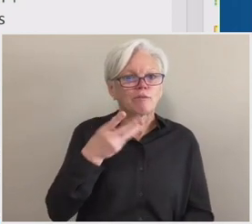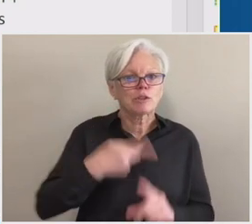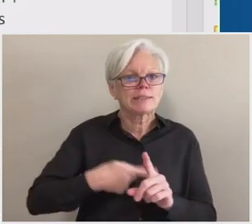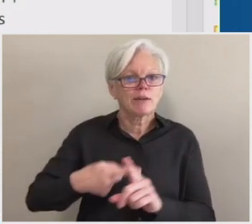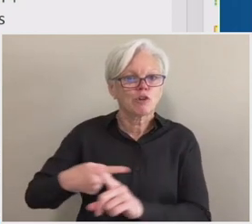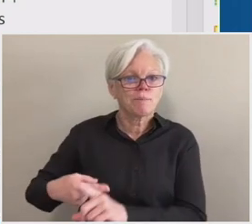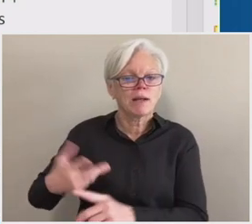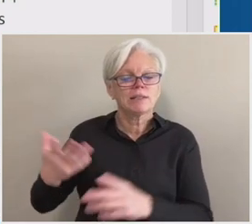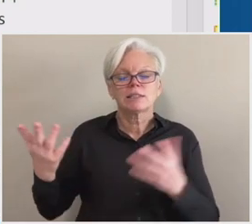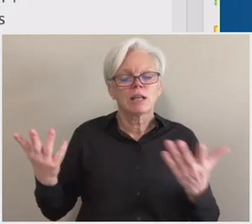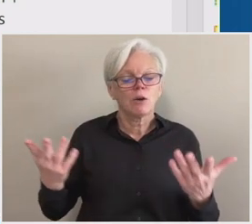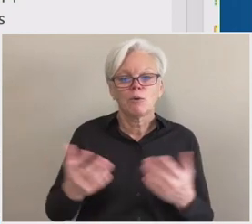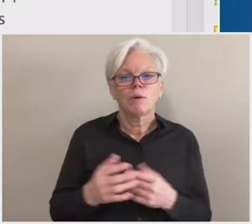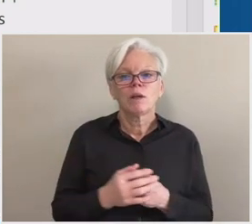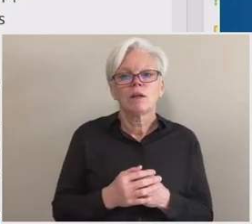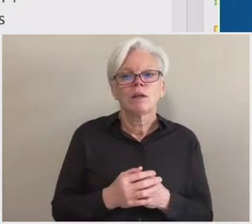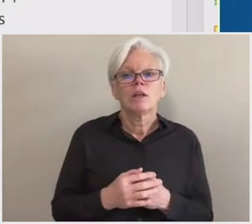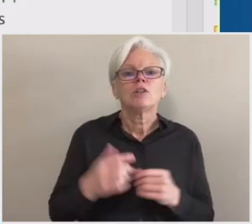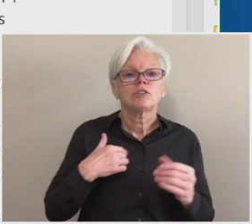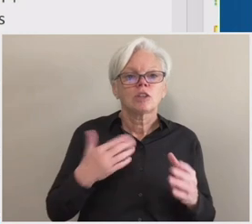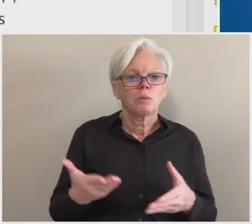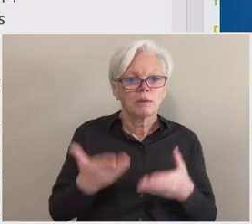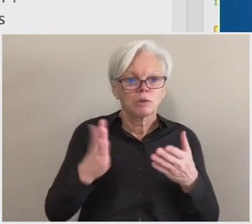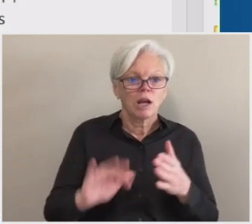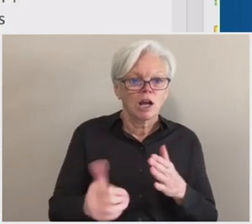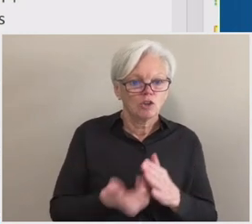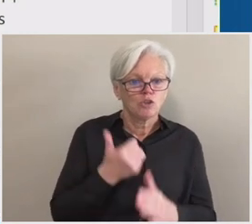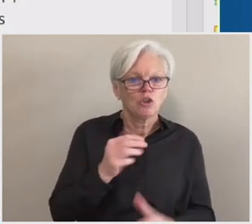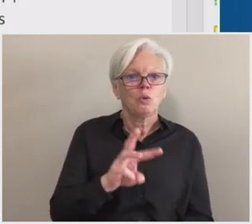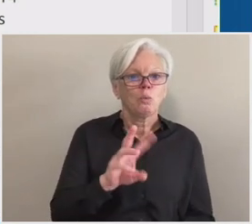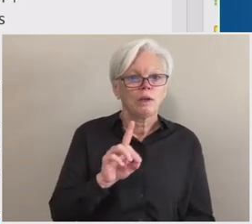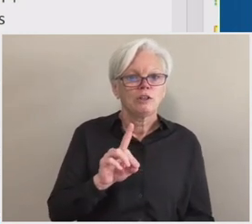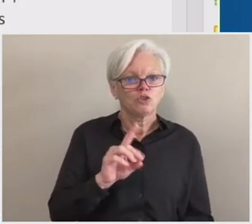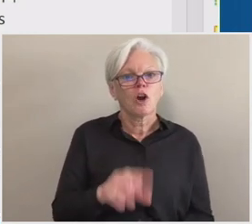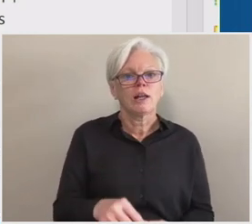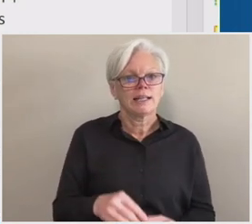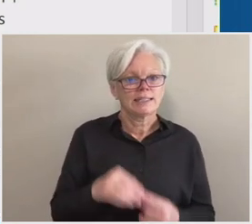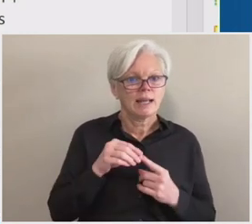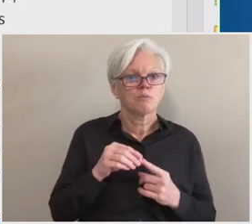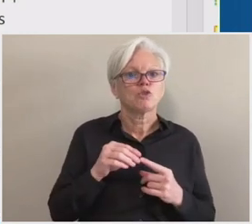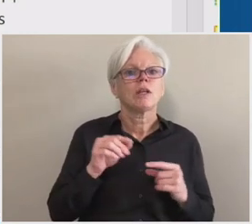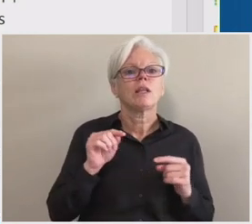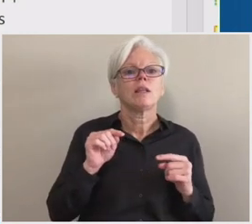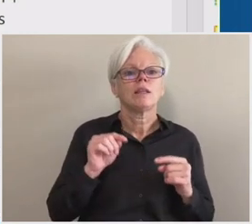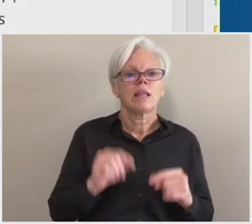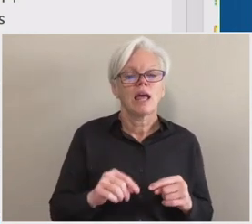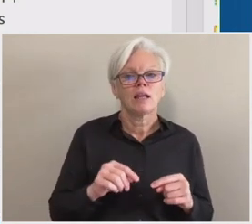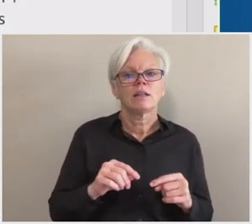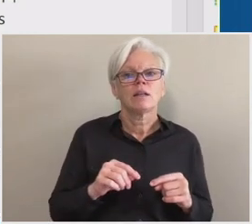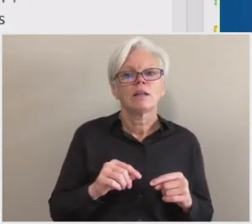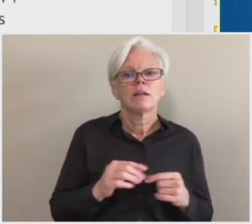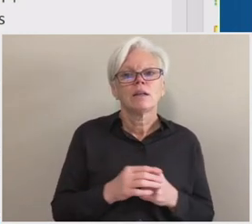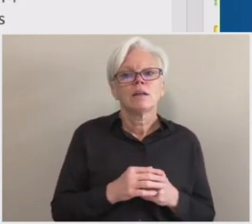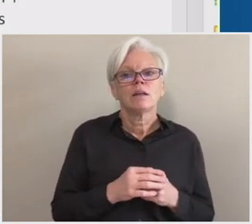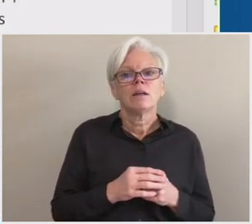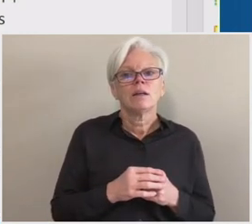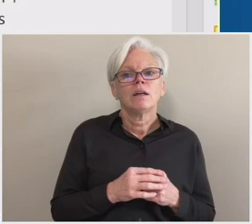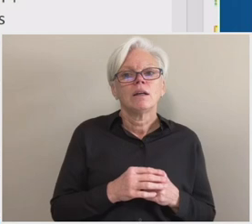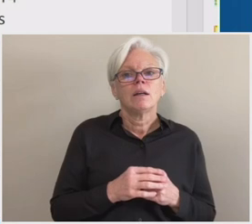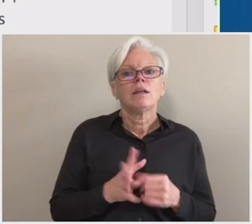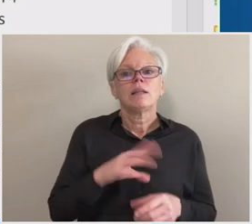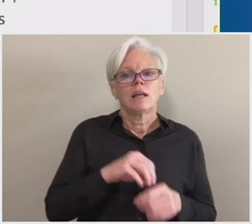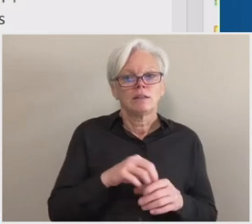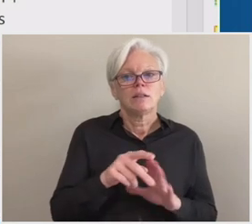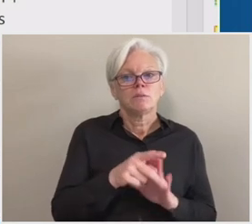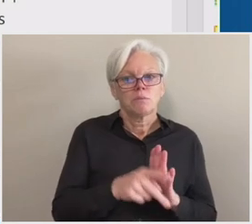we are proposing here is a new withdrawal exemption that effectively does put into policy the approach